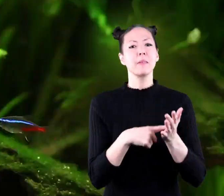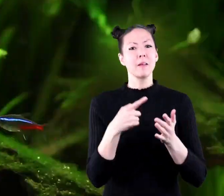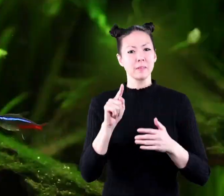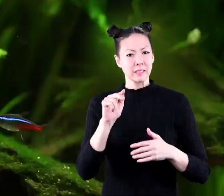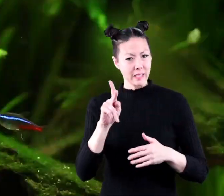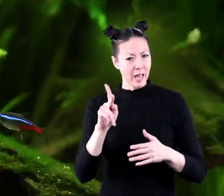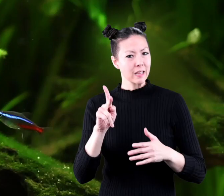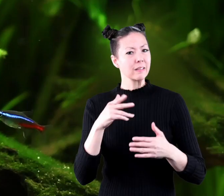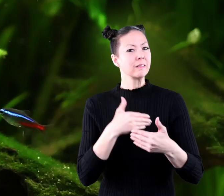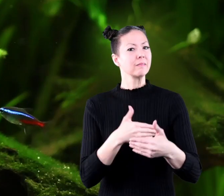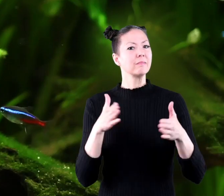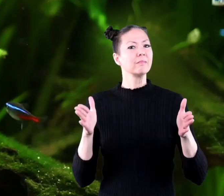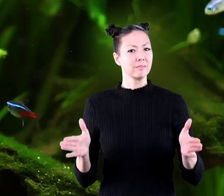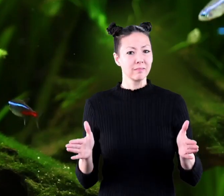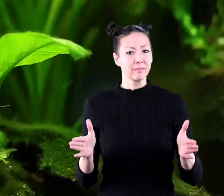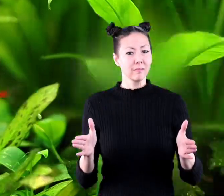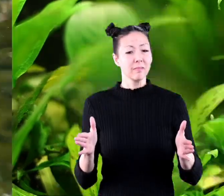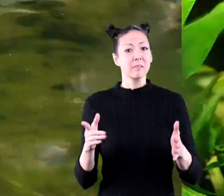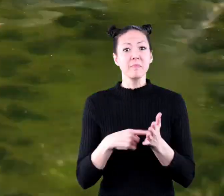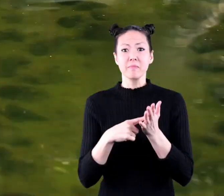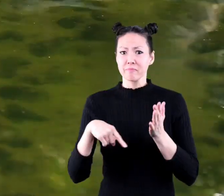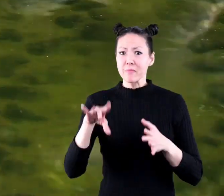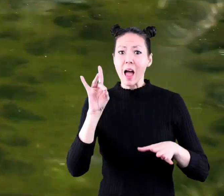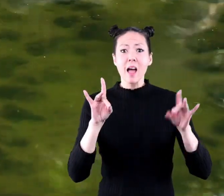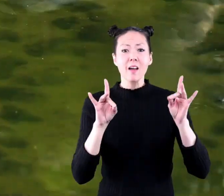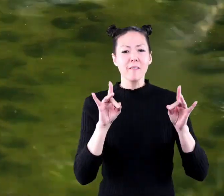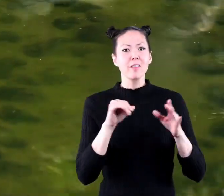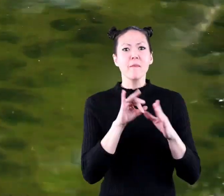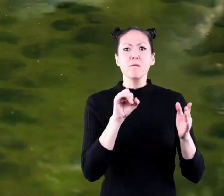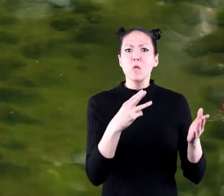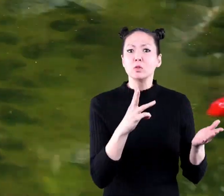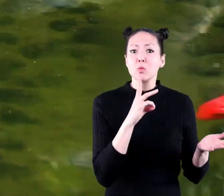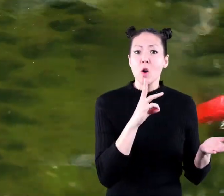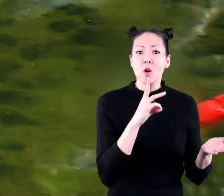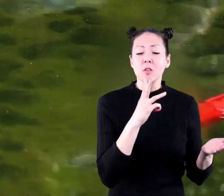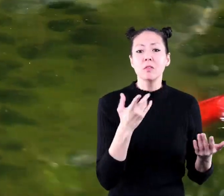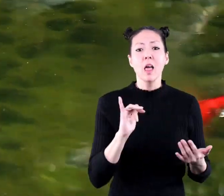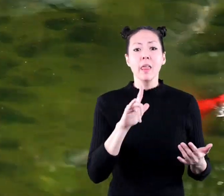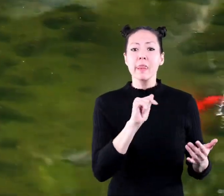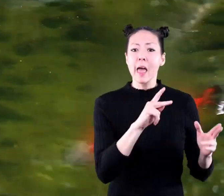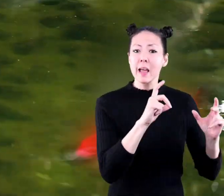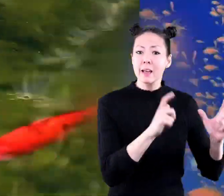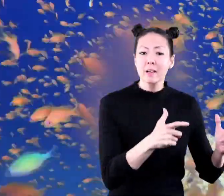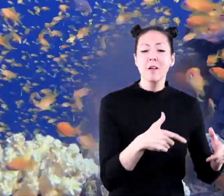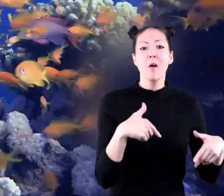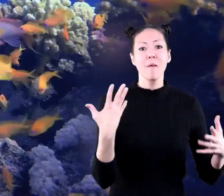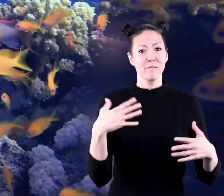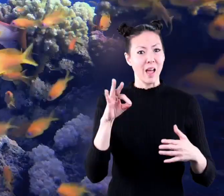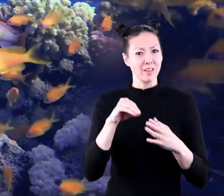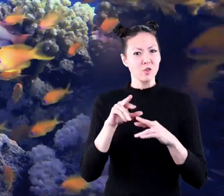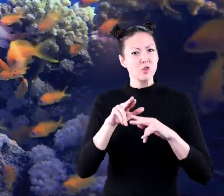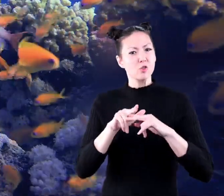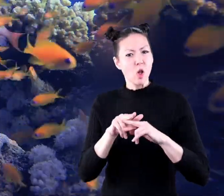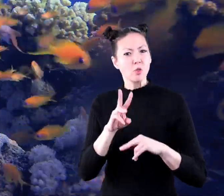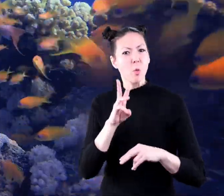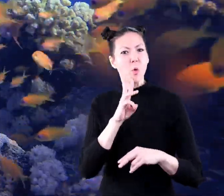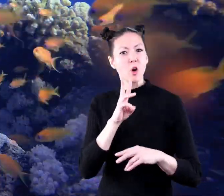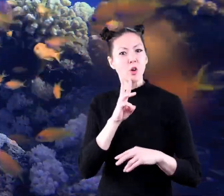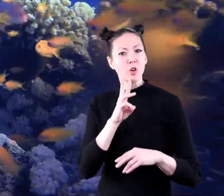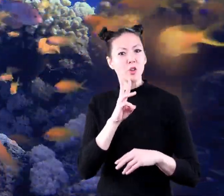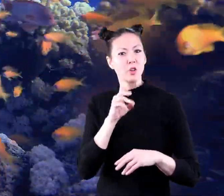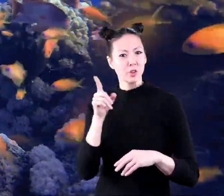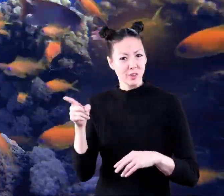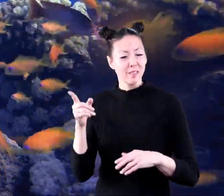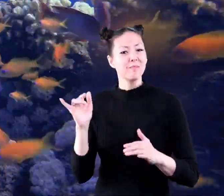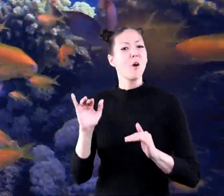sometimes even in a tank some are found in freshwater only like a lake while others are only found